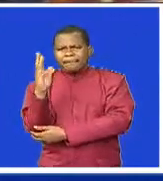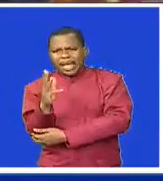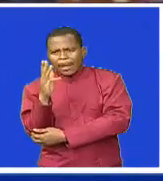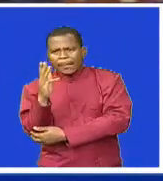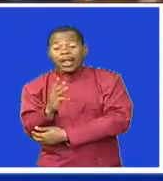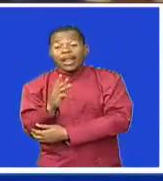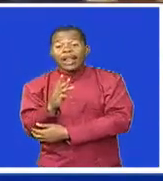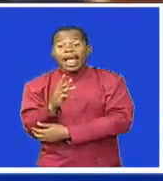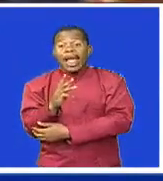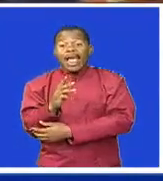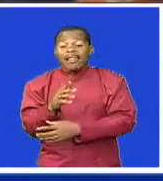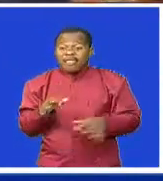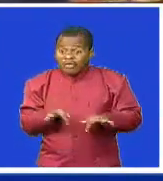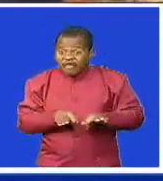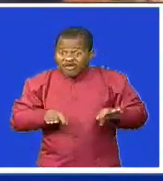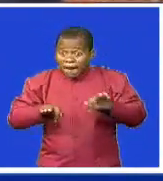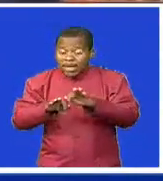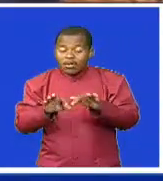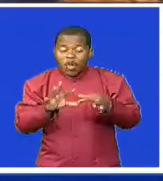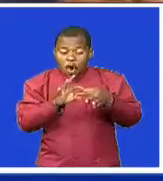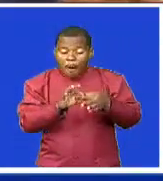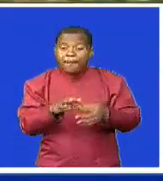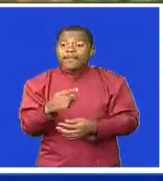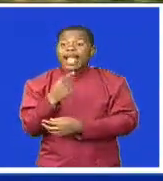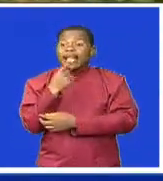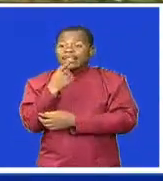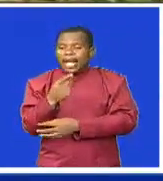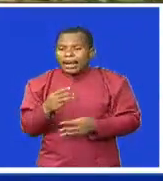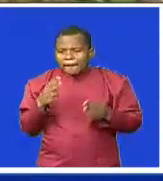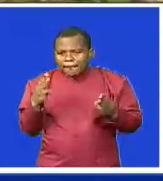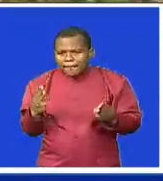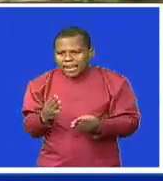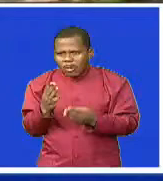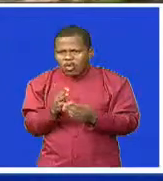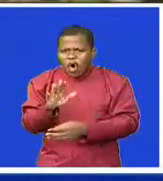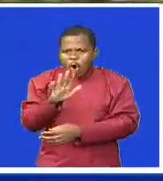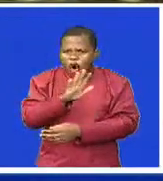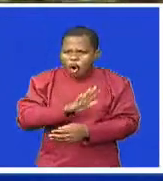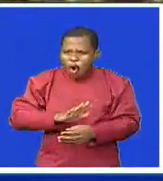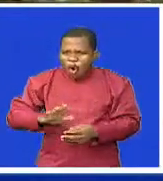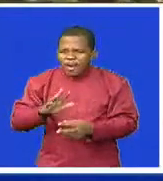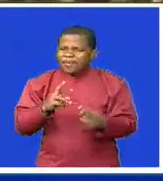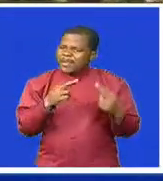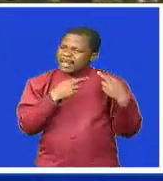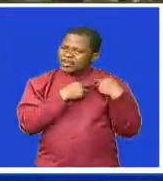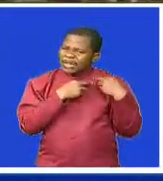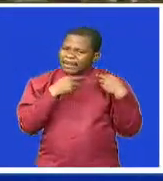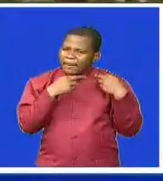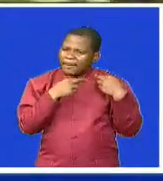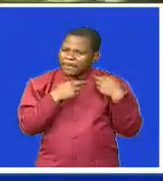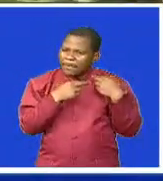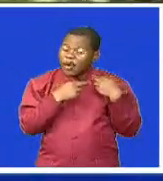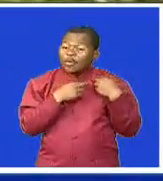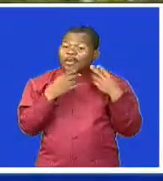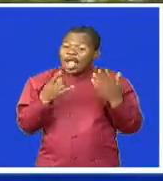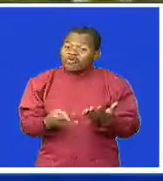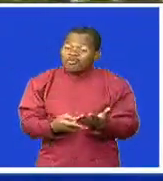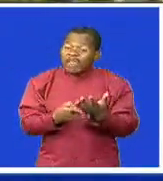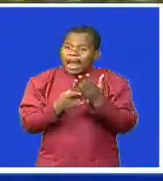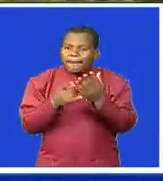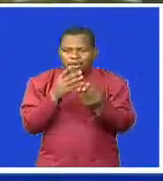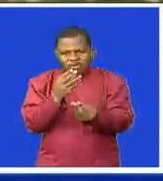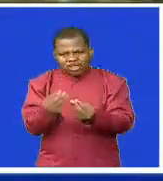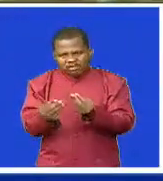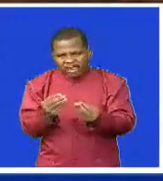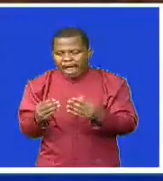Masugu says every parent, neighbor, and traditional leader has the responsibility and duty to ensure that these children are